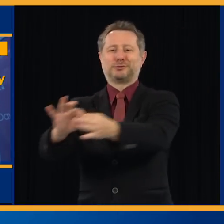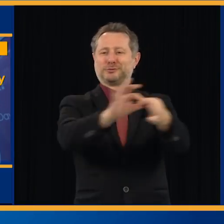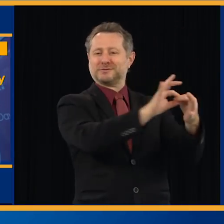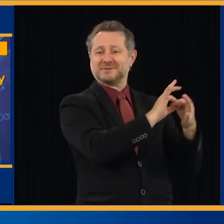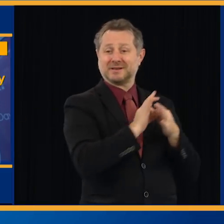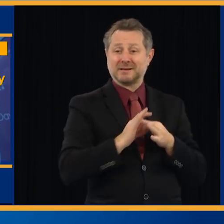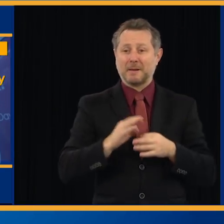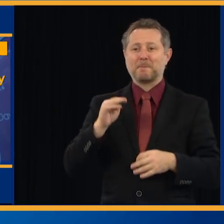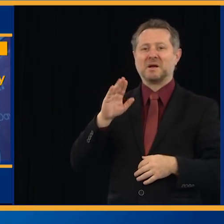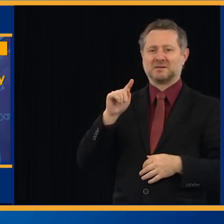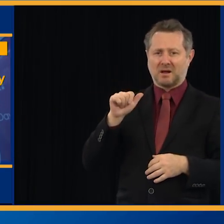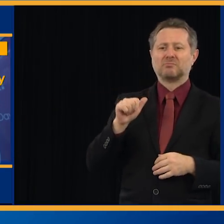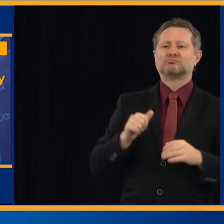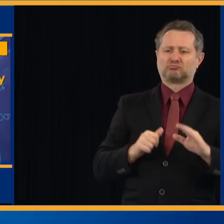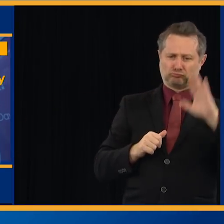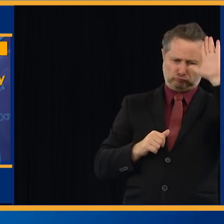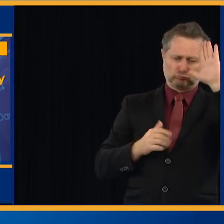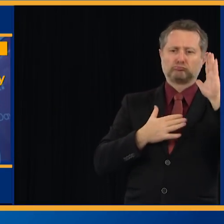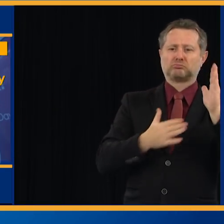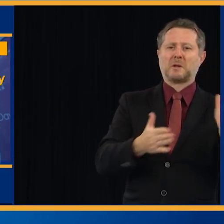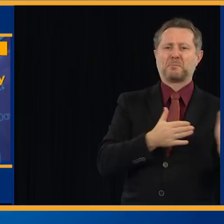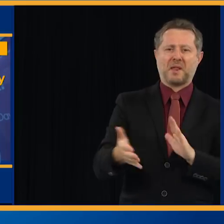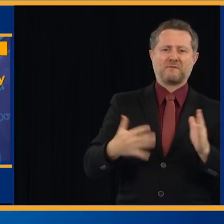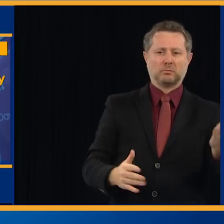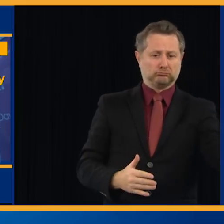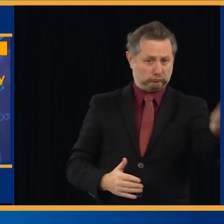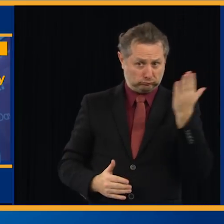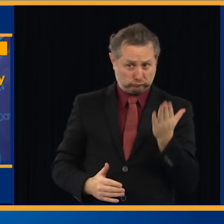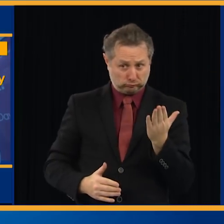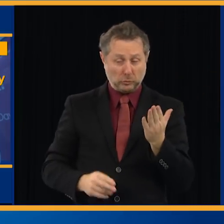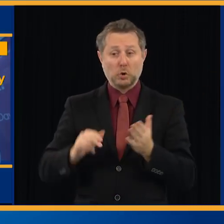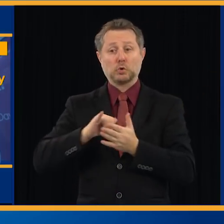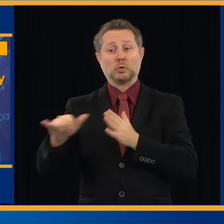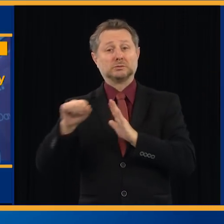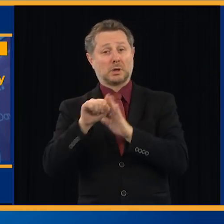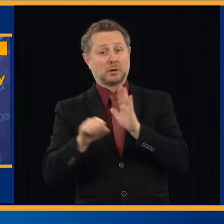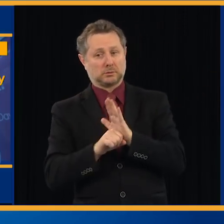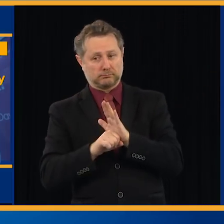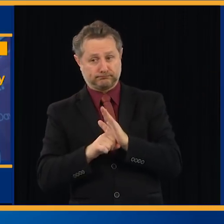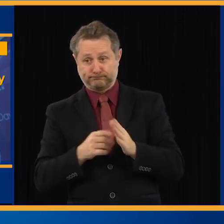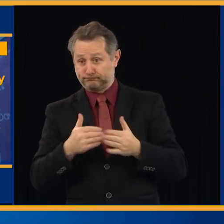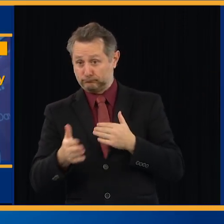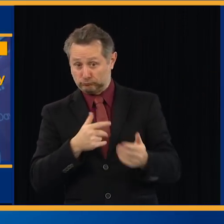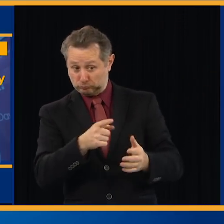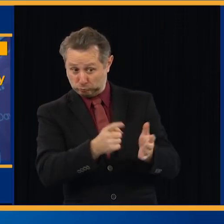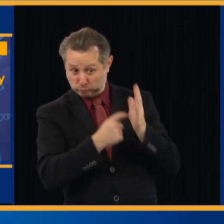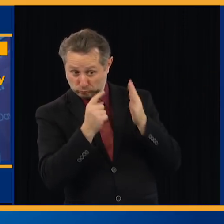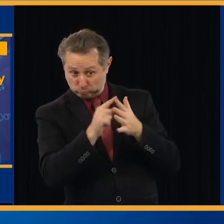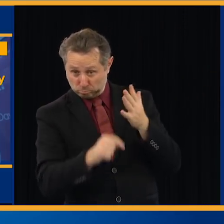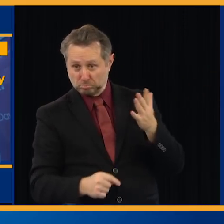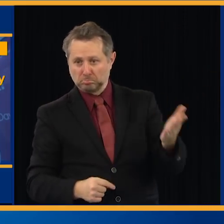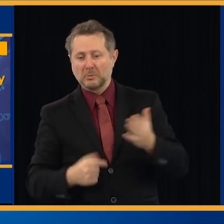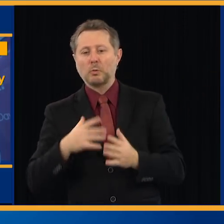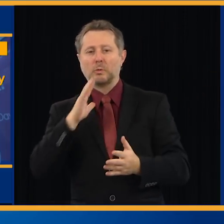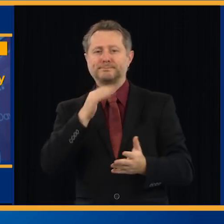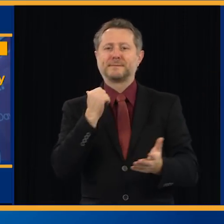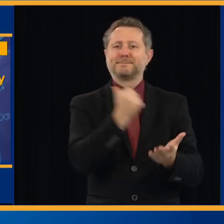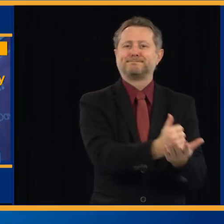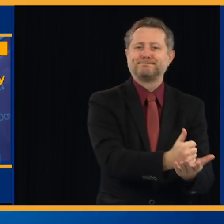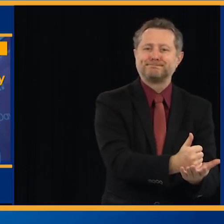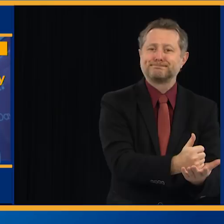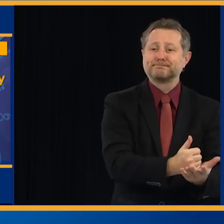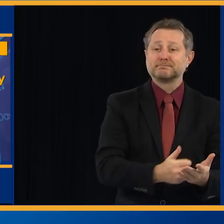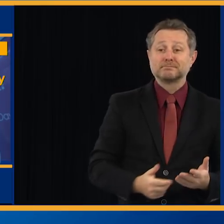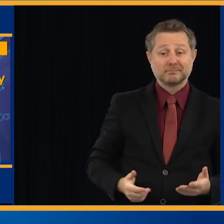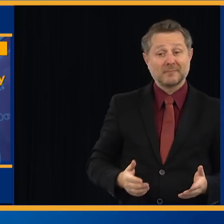plan. The state will do whatever it has to do. A big part of this falls to the city, and I've